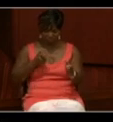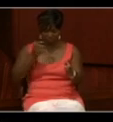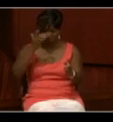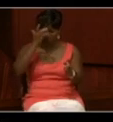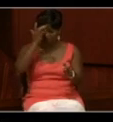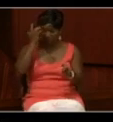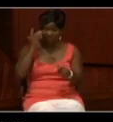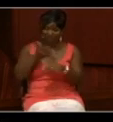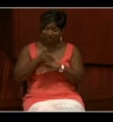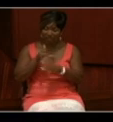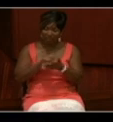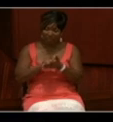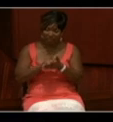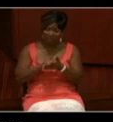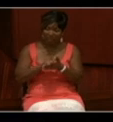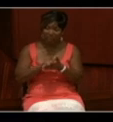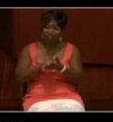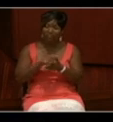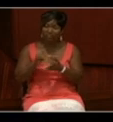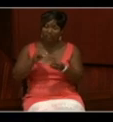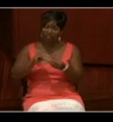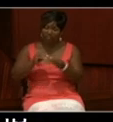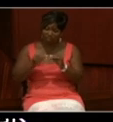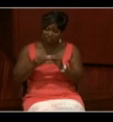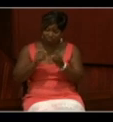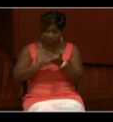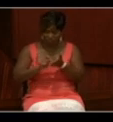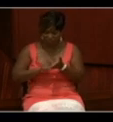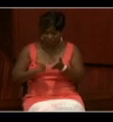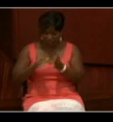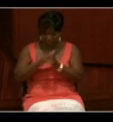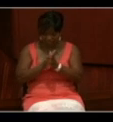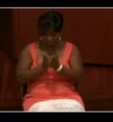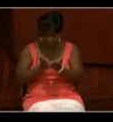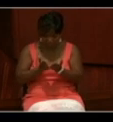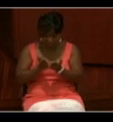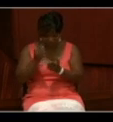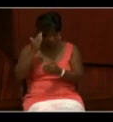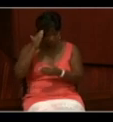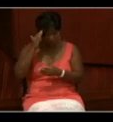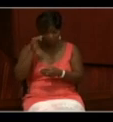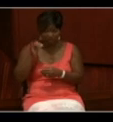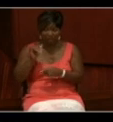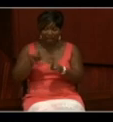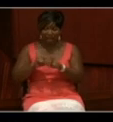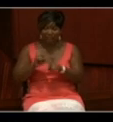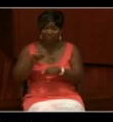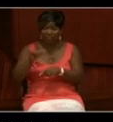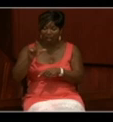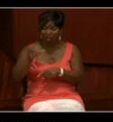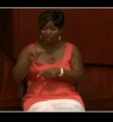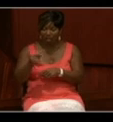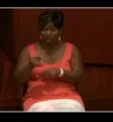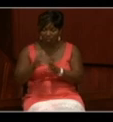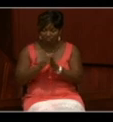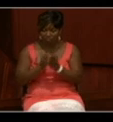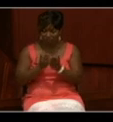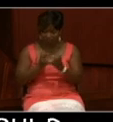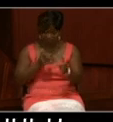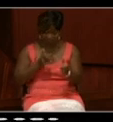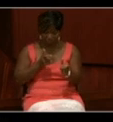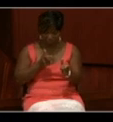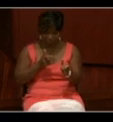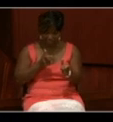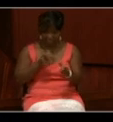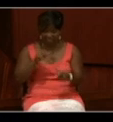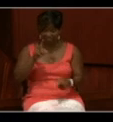calculations, that number would be written down into a book, which was known as the log book. And so this was the speed of the vessel that